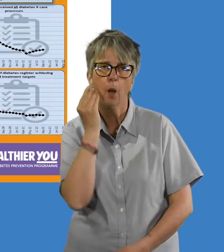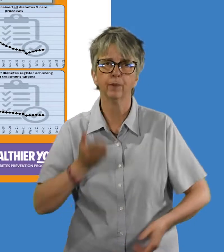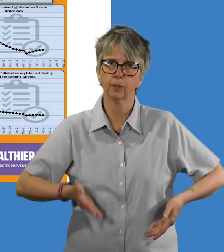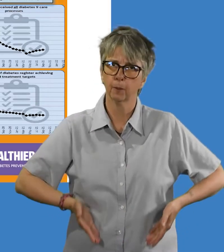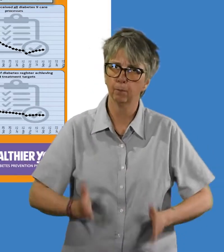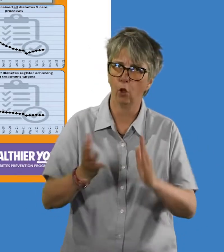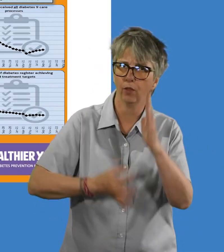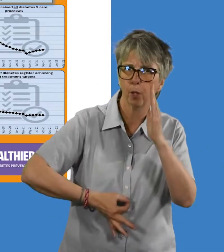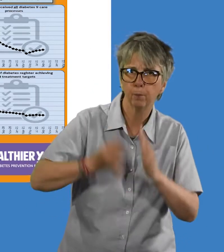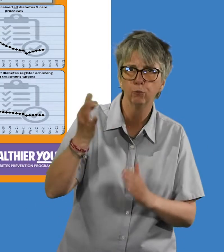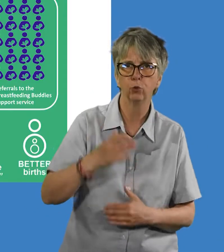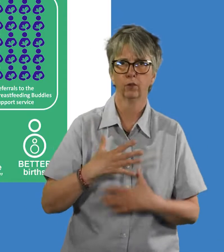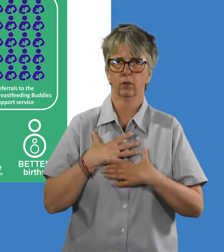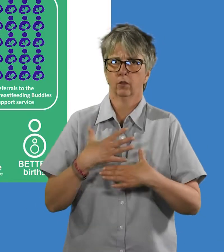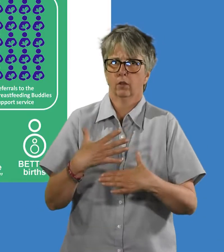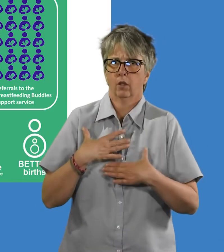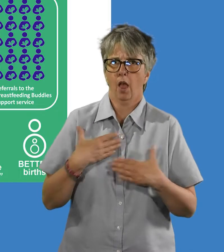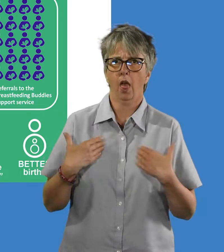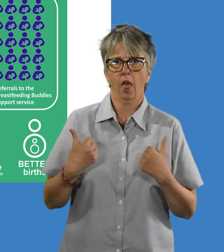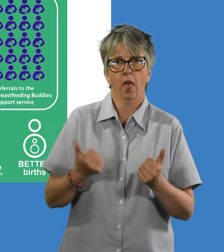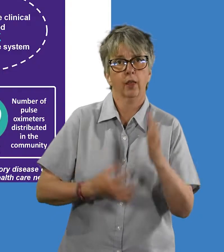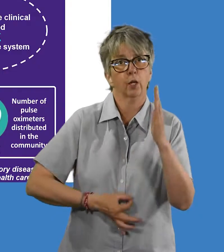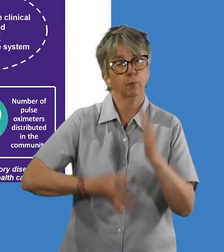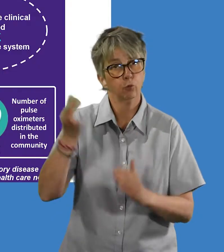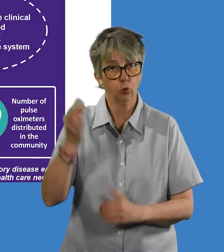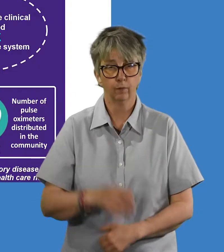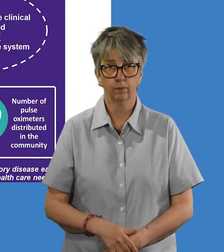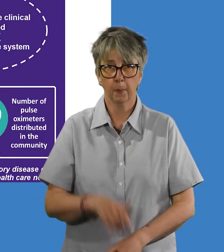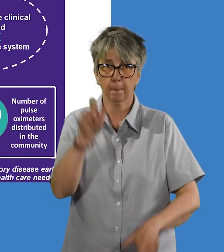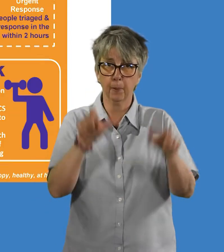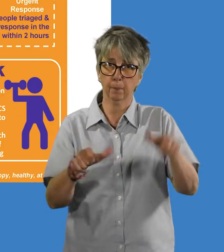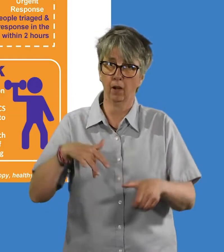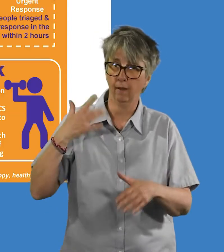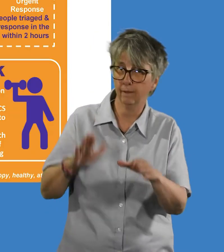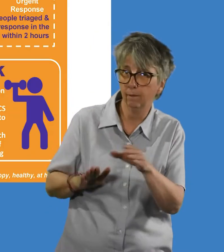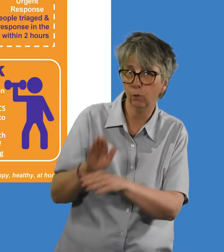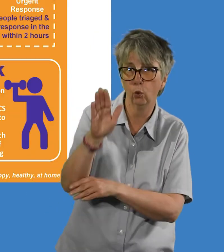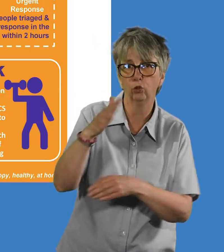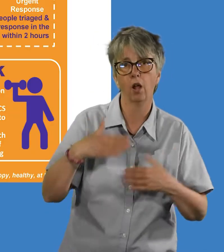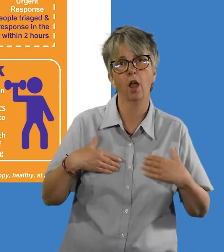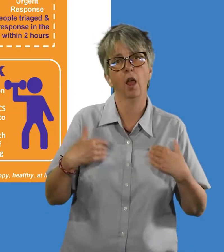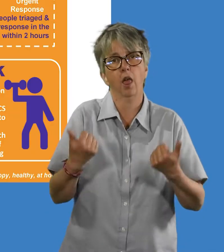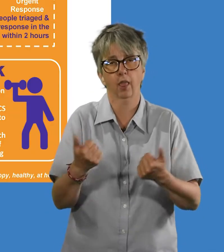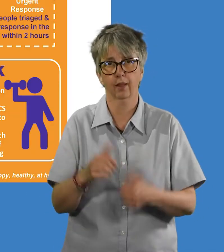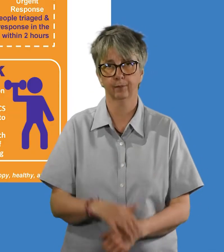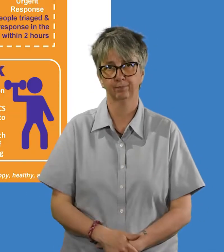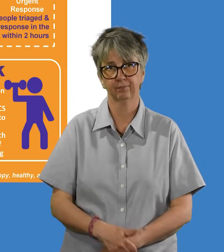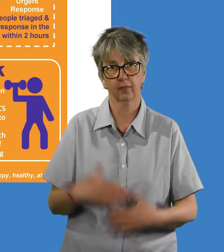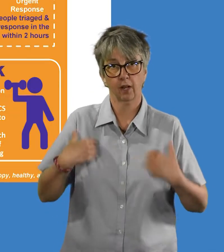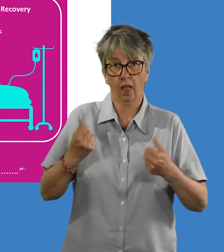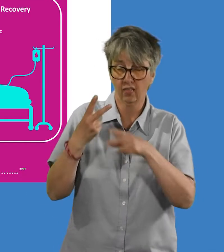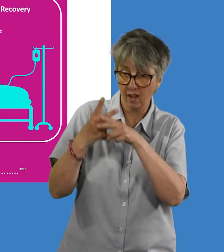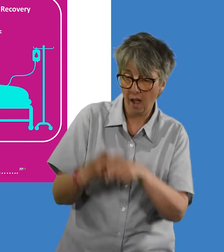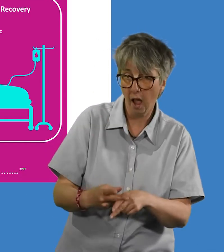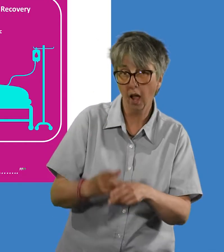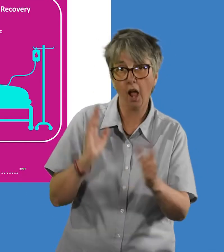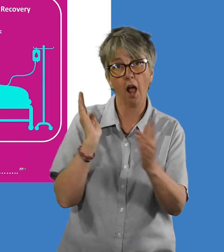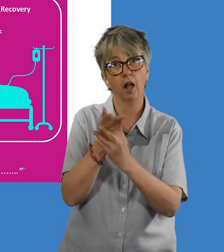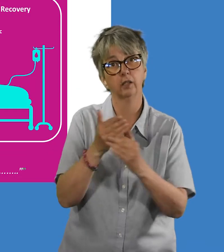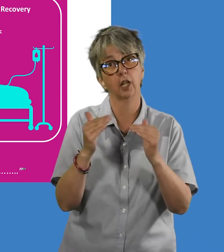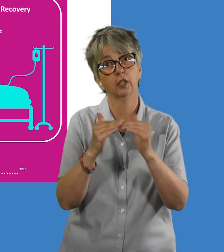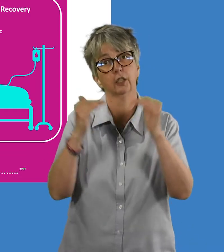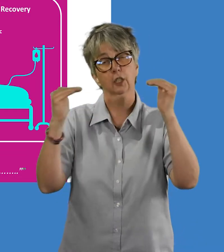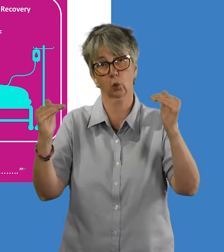programmes cover diabetes, better births, better respiratory health, ensuring that older residents are ageing well, providing